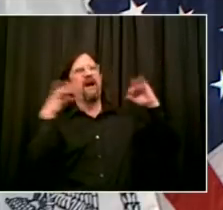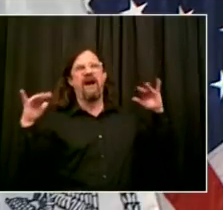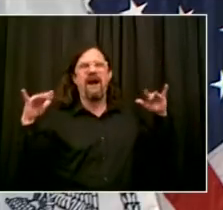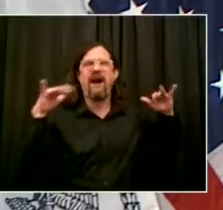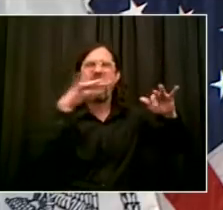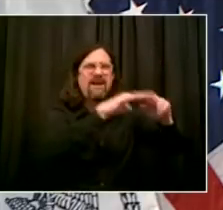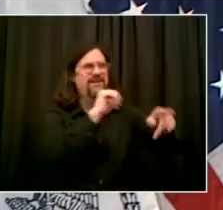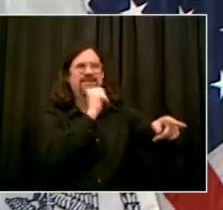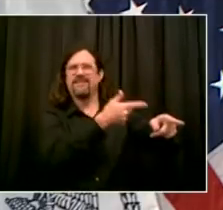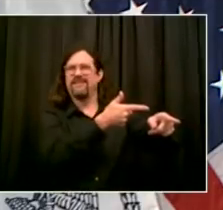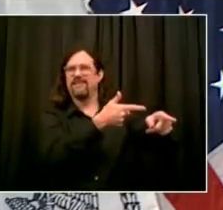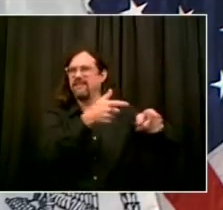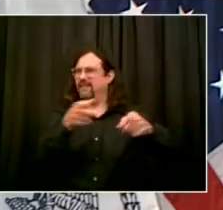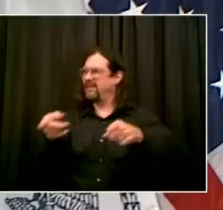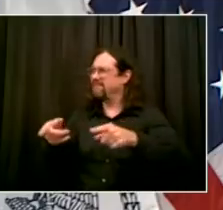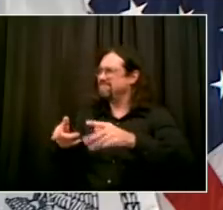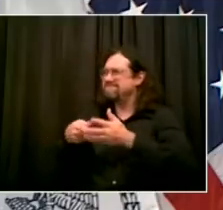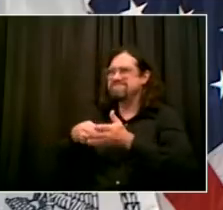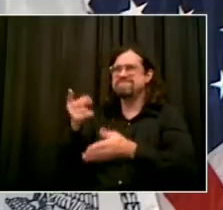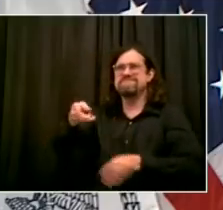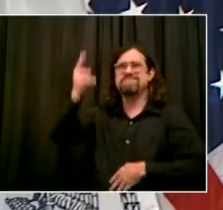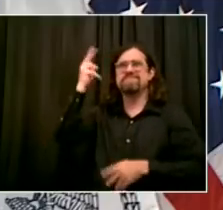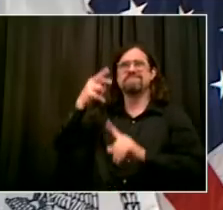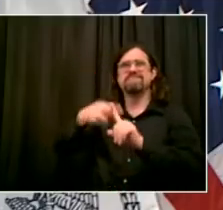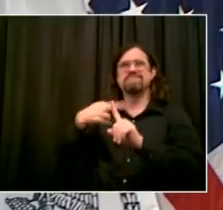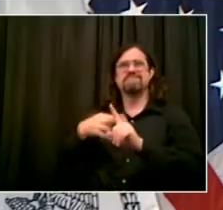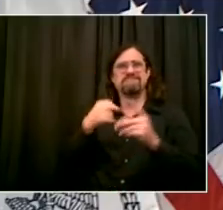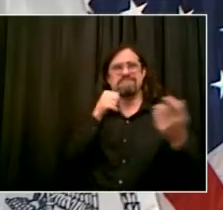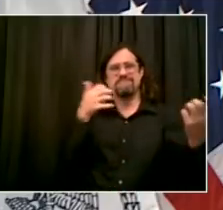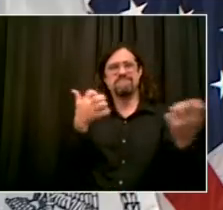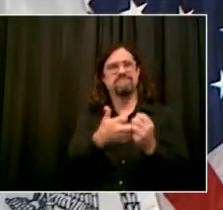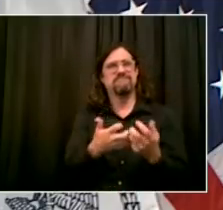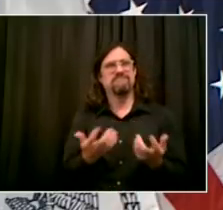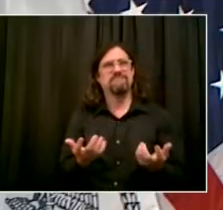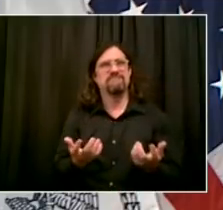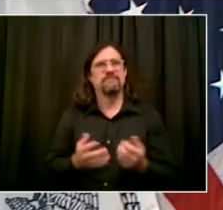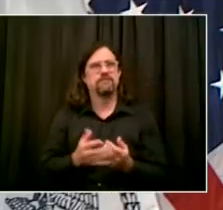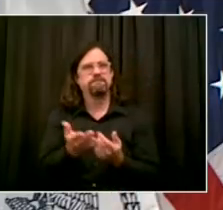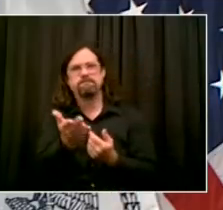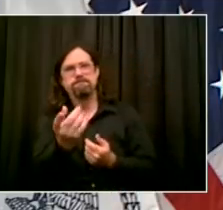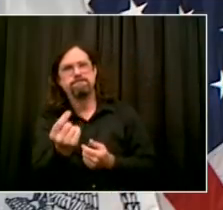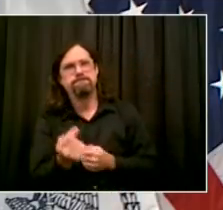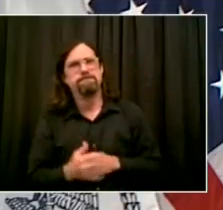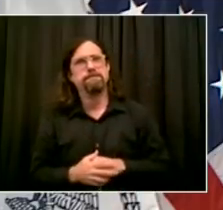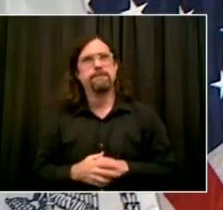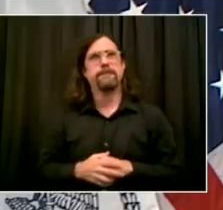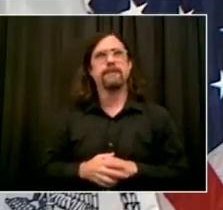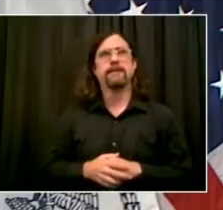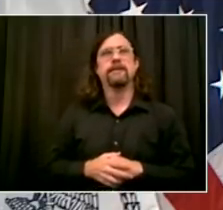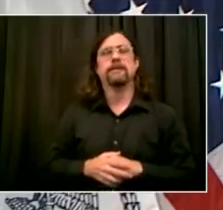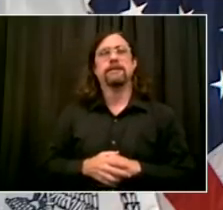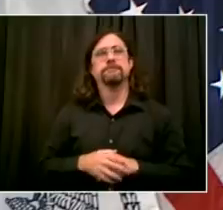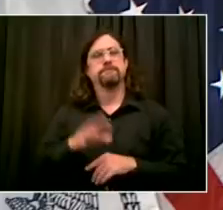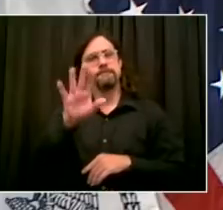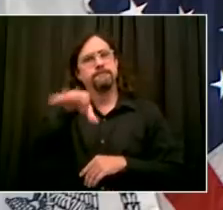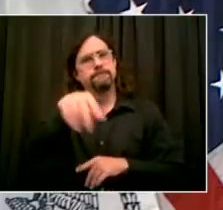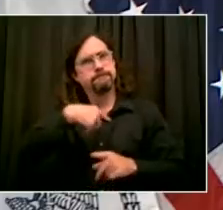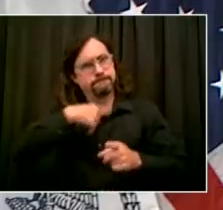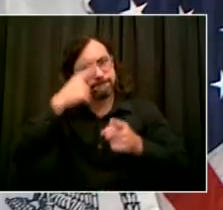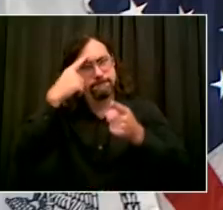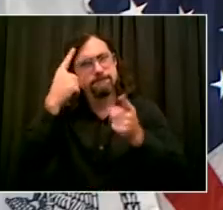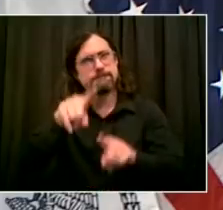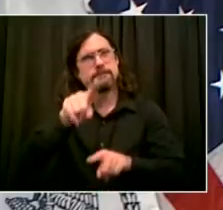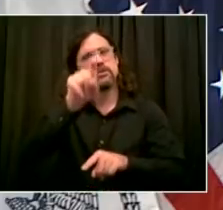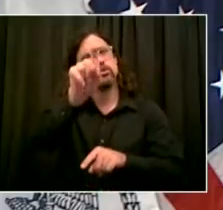support. Look, a sports franchise nowadays is a vast business enterprise, a